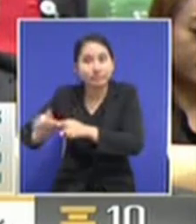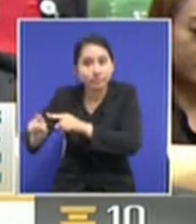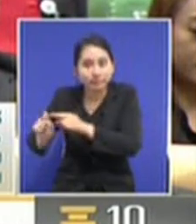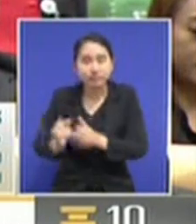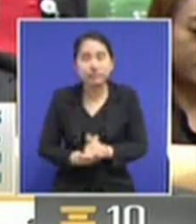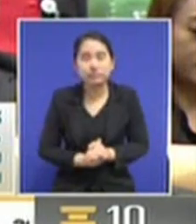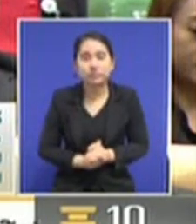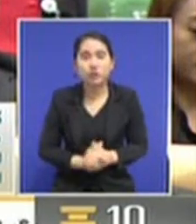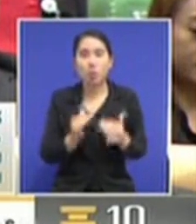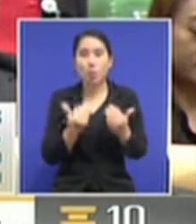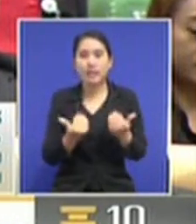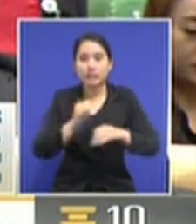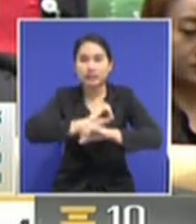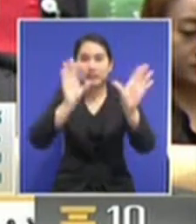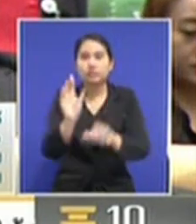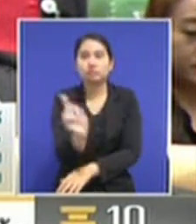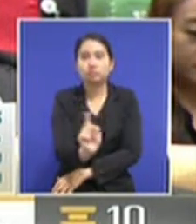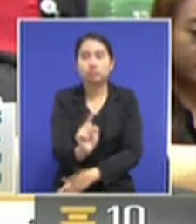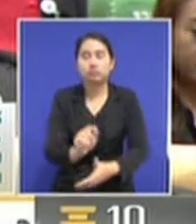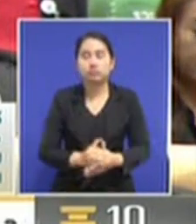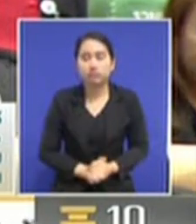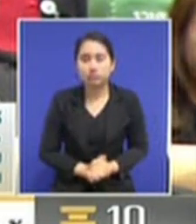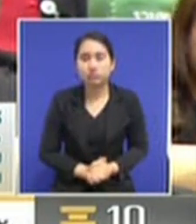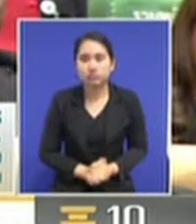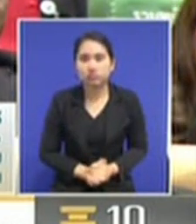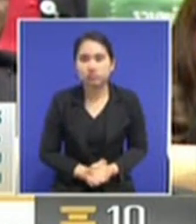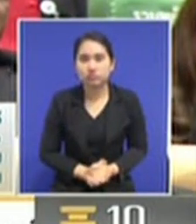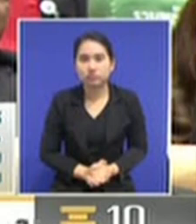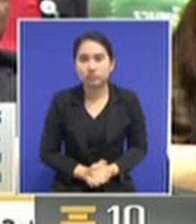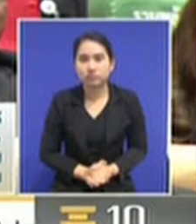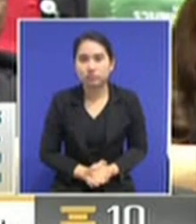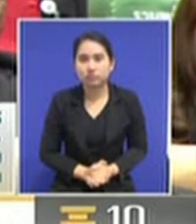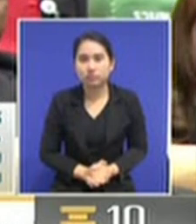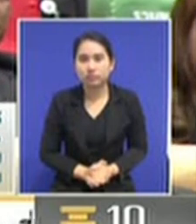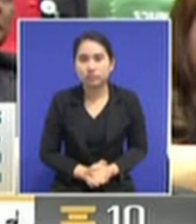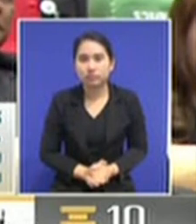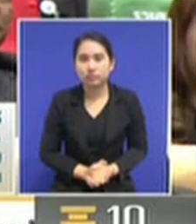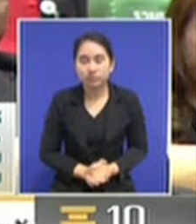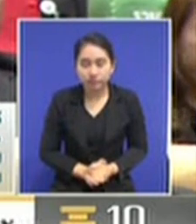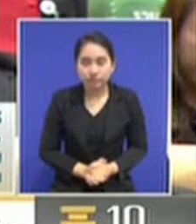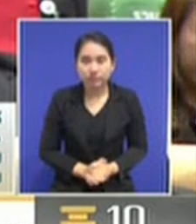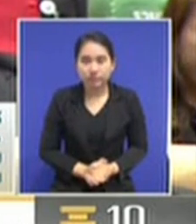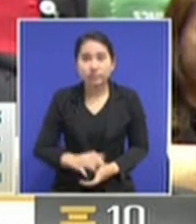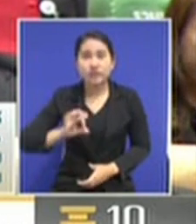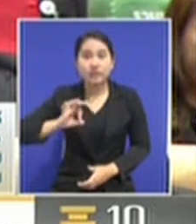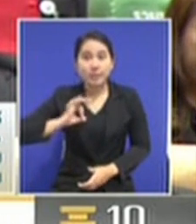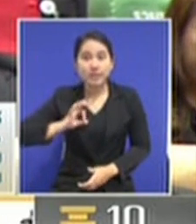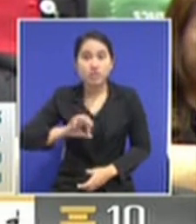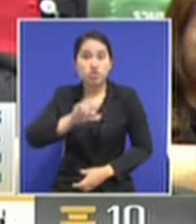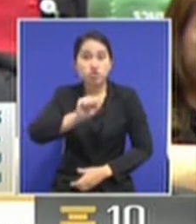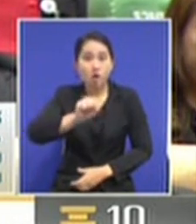Yes. So it's the debate still going on with the qualification of Prime Minister